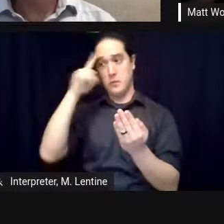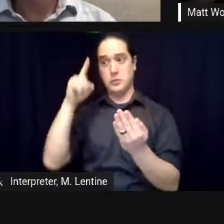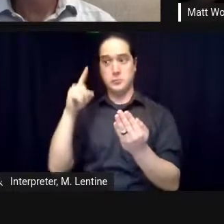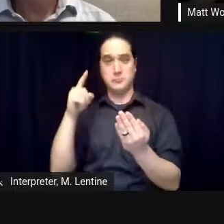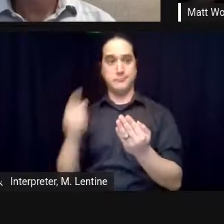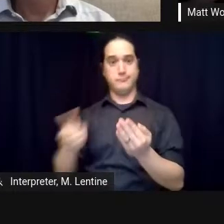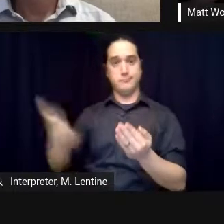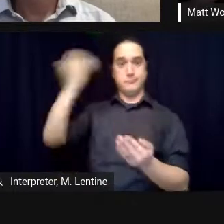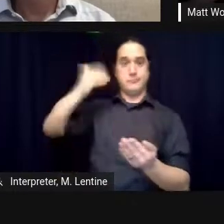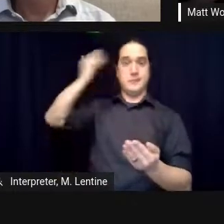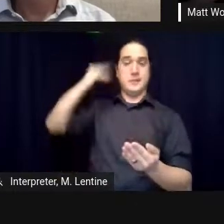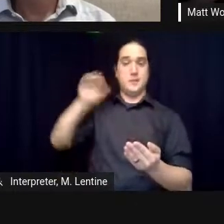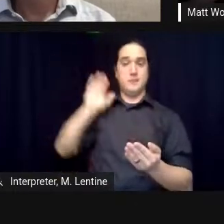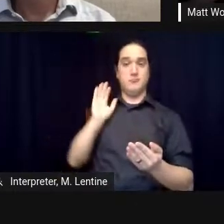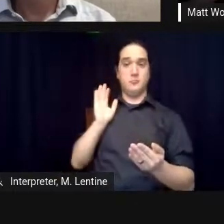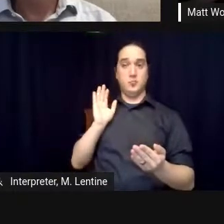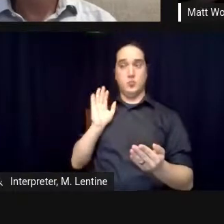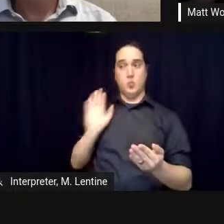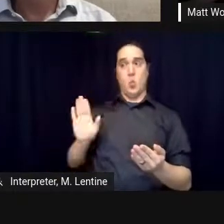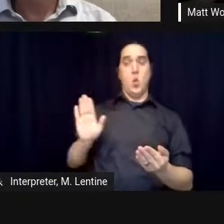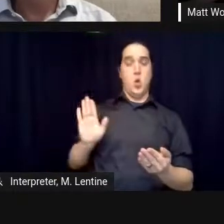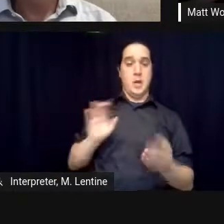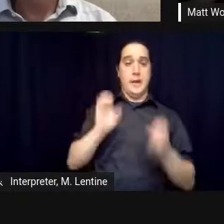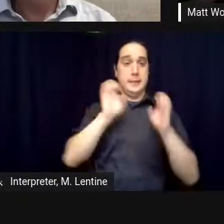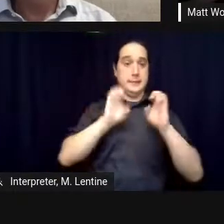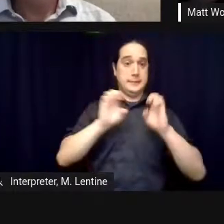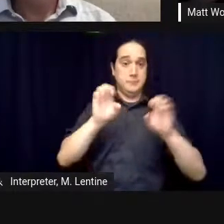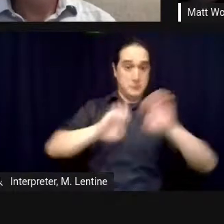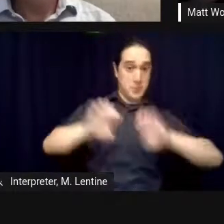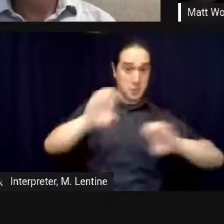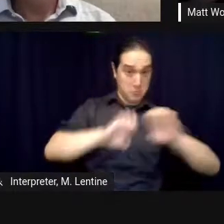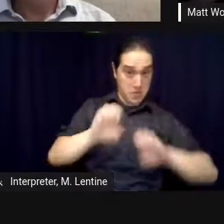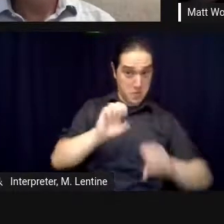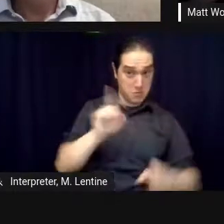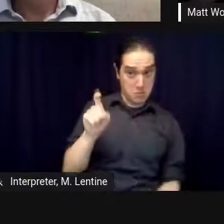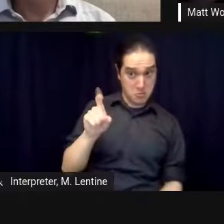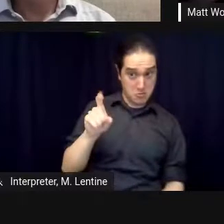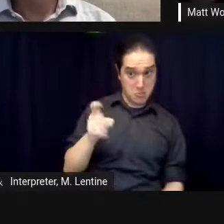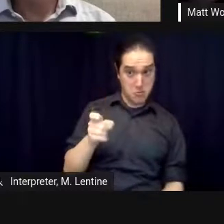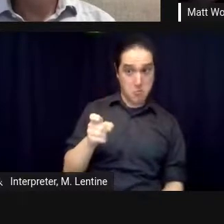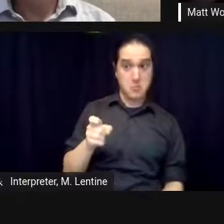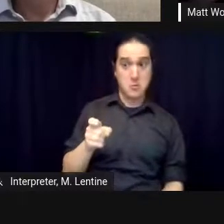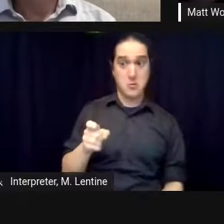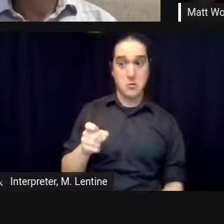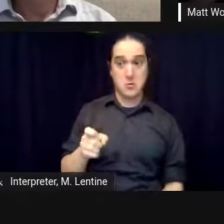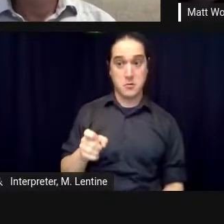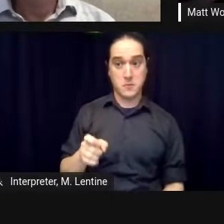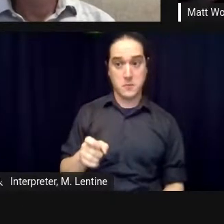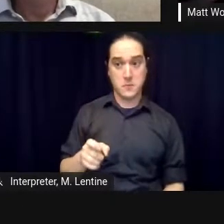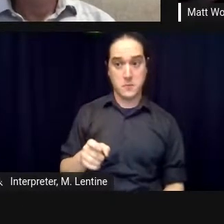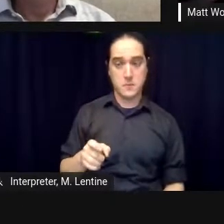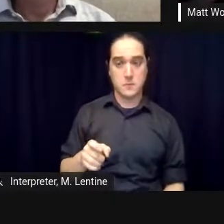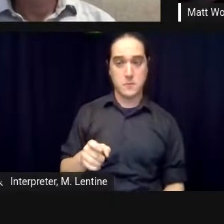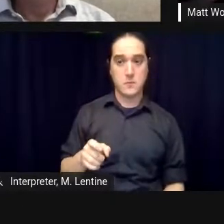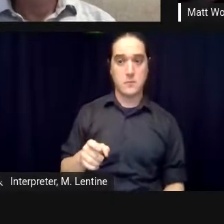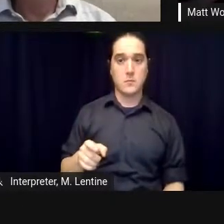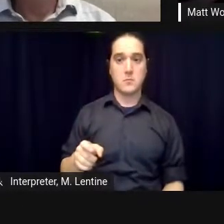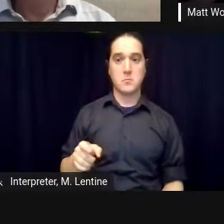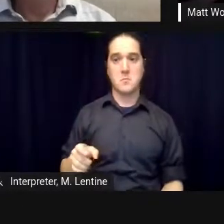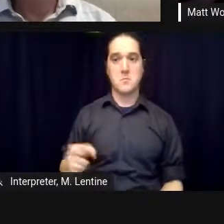change and also there is a contemporary political scoop in the final act of the film that really